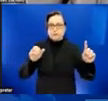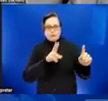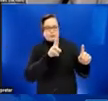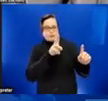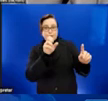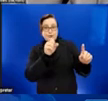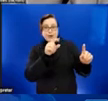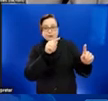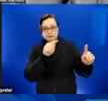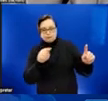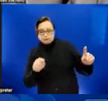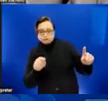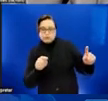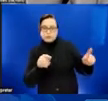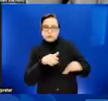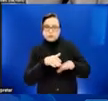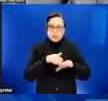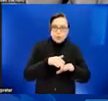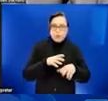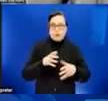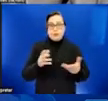decline or slowing of new cases?